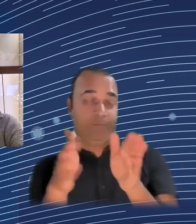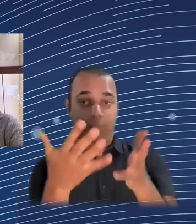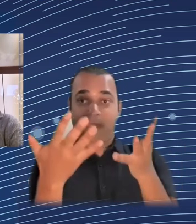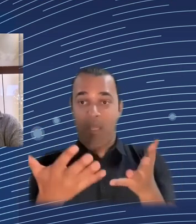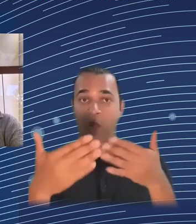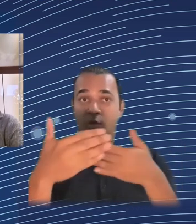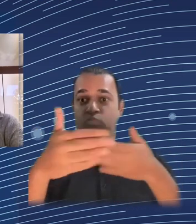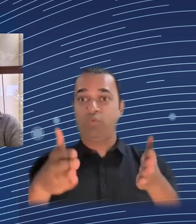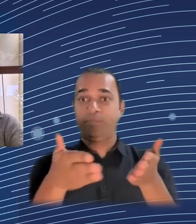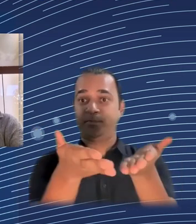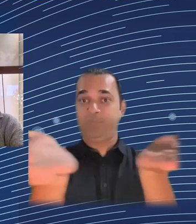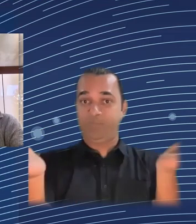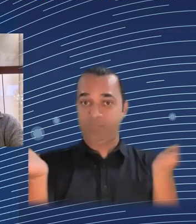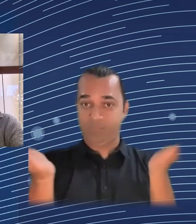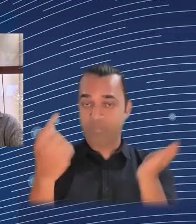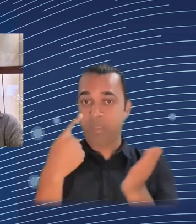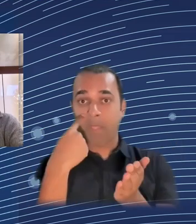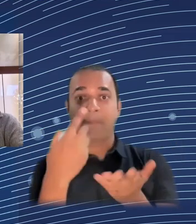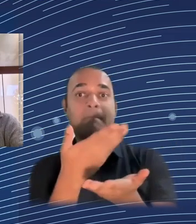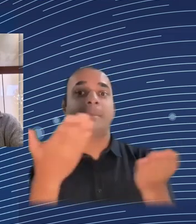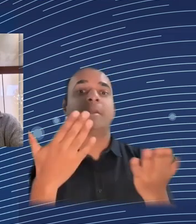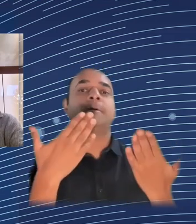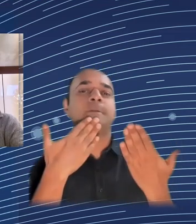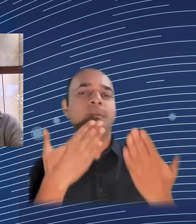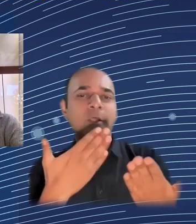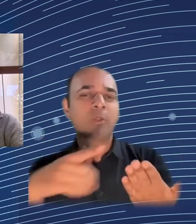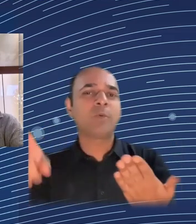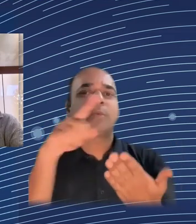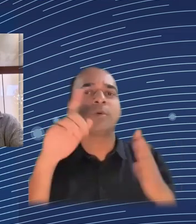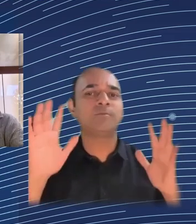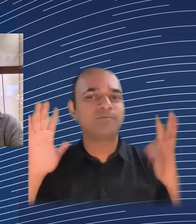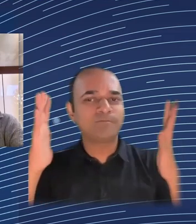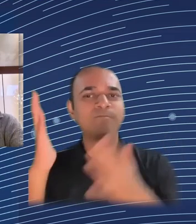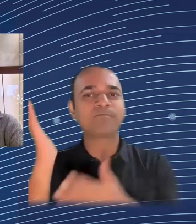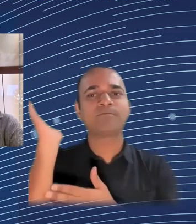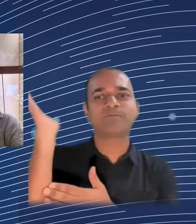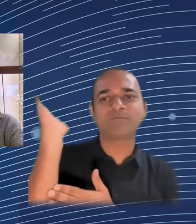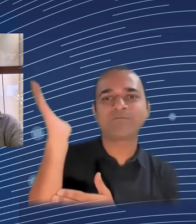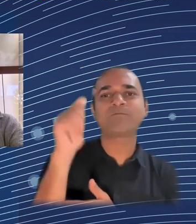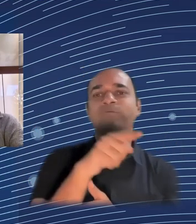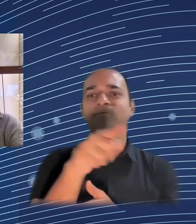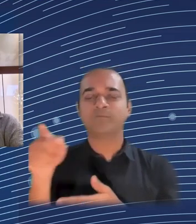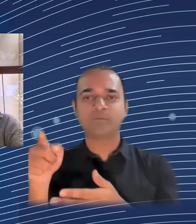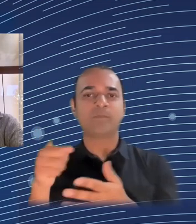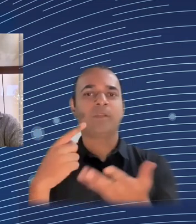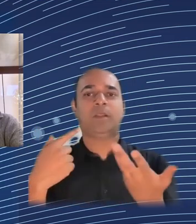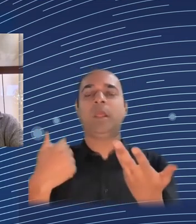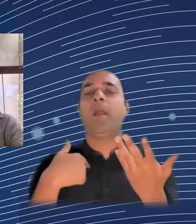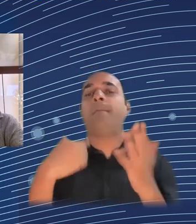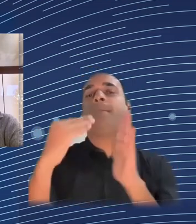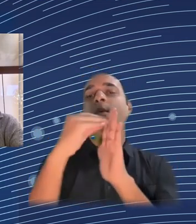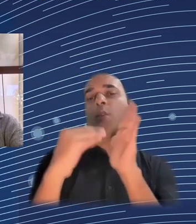are viewed to limit legal fees and compliance fees. But do you see them possibly becoming